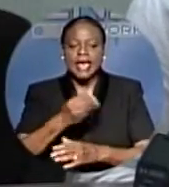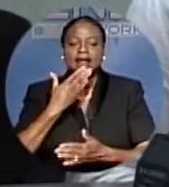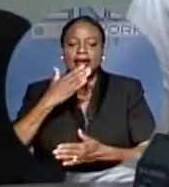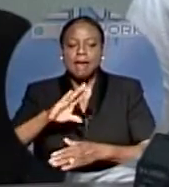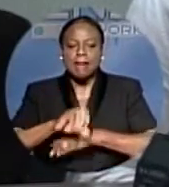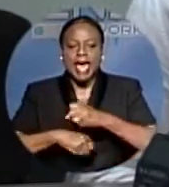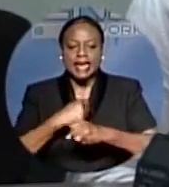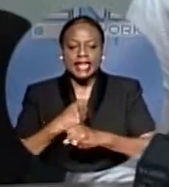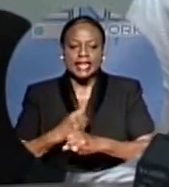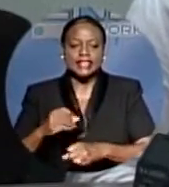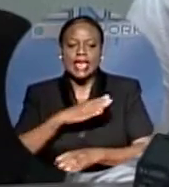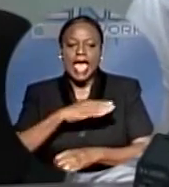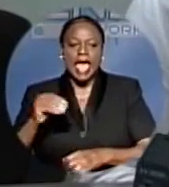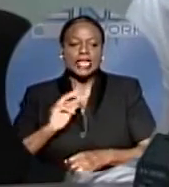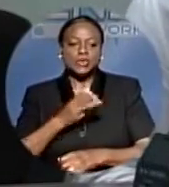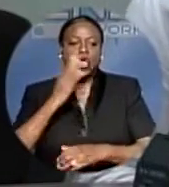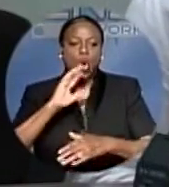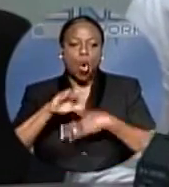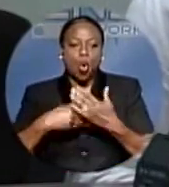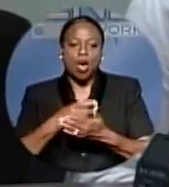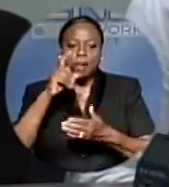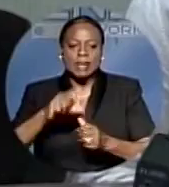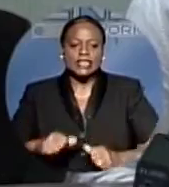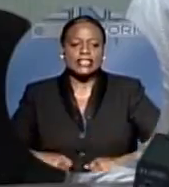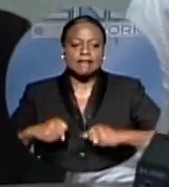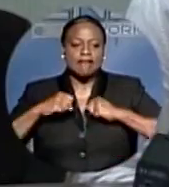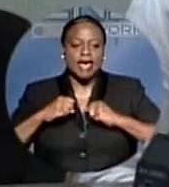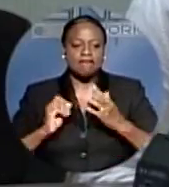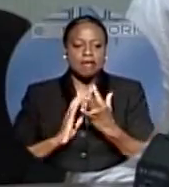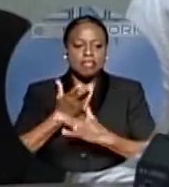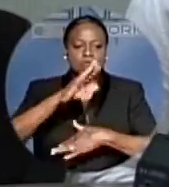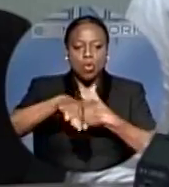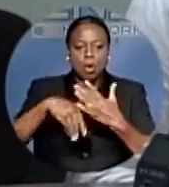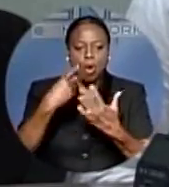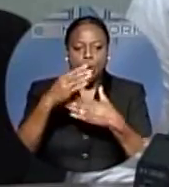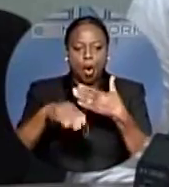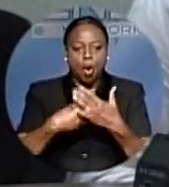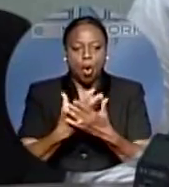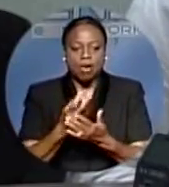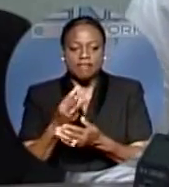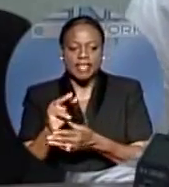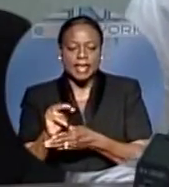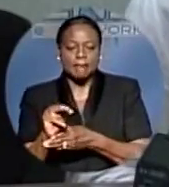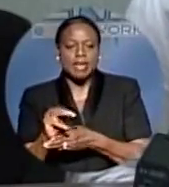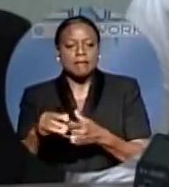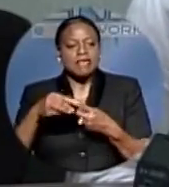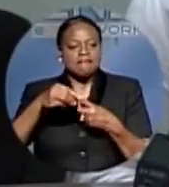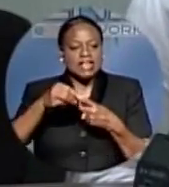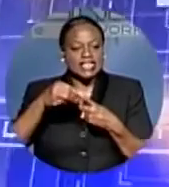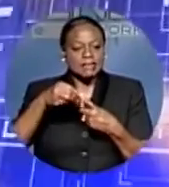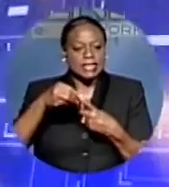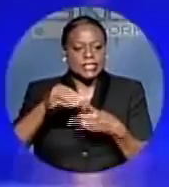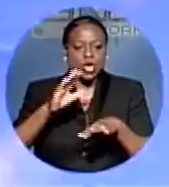that we all have to survive through both of them. And there has to be flexibility on both sides.